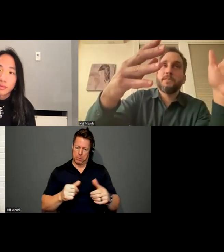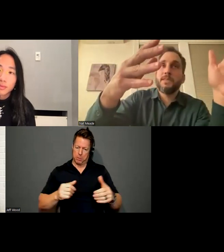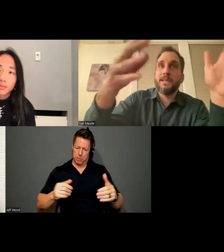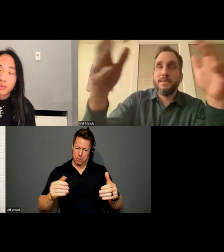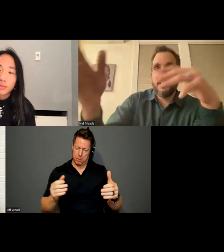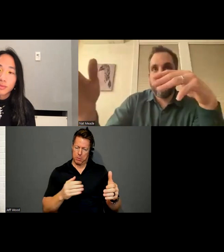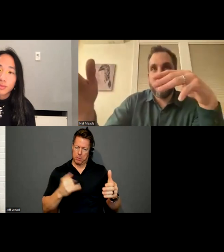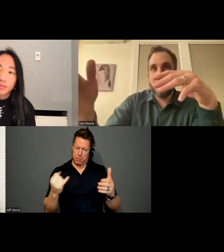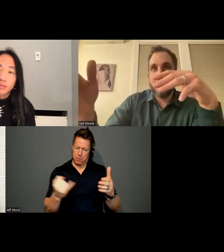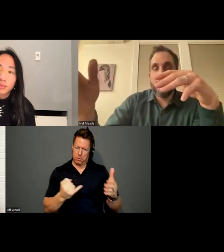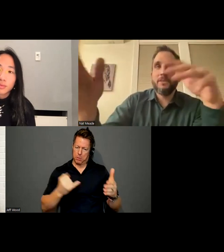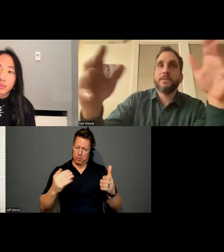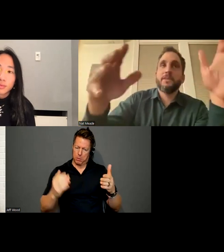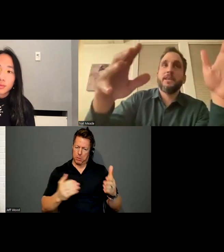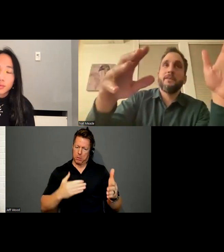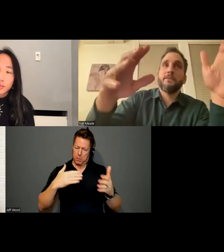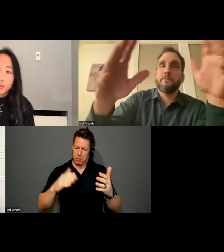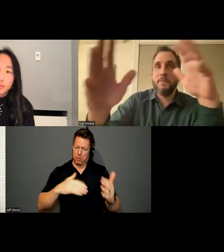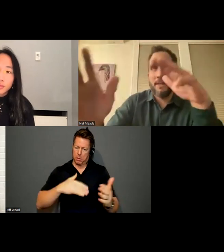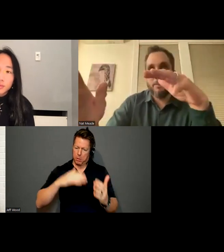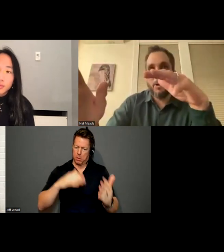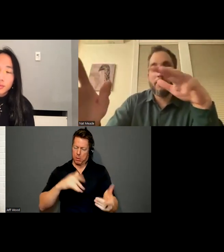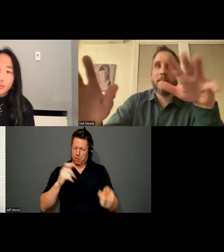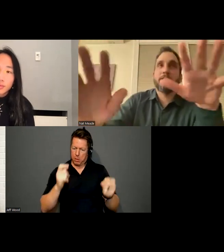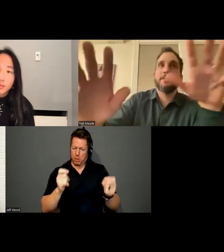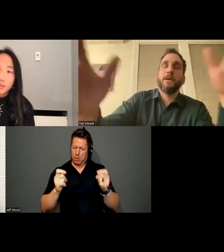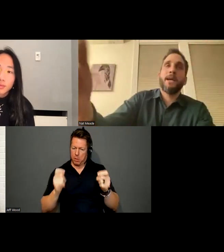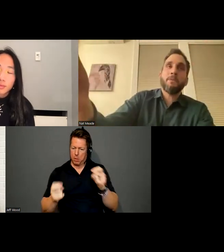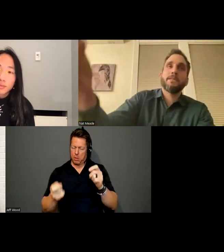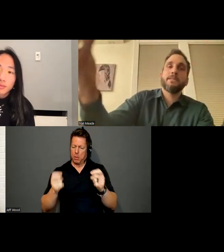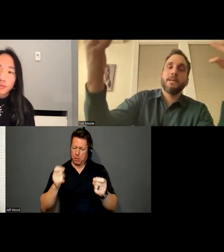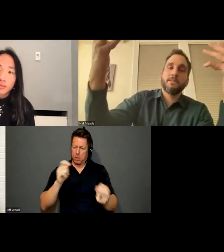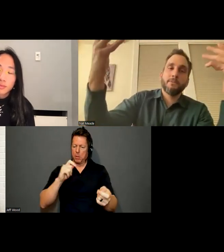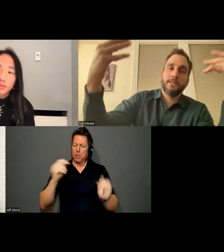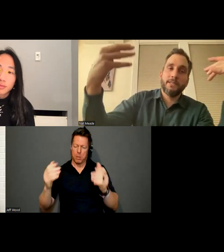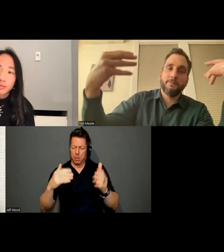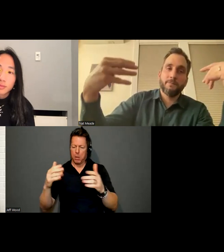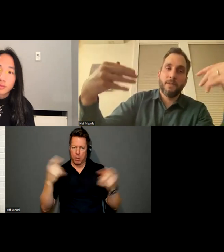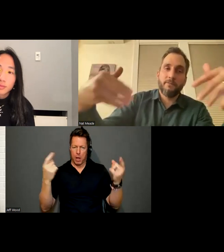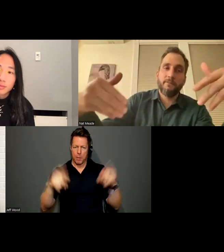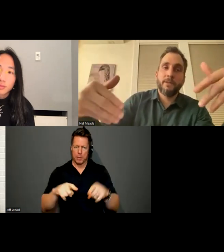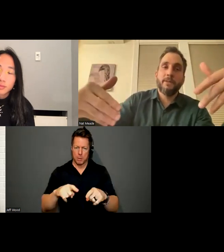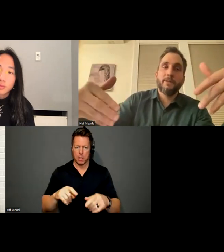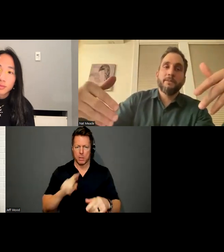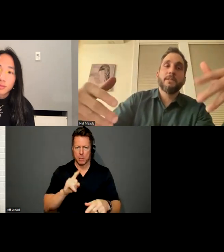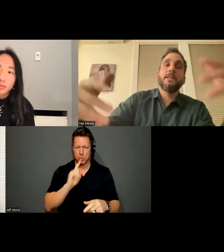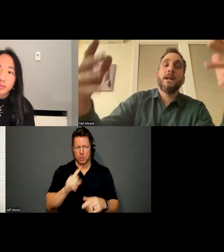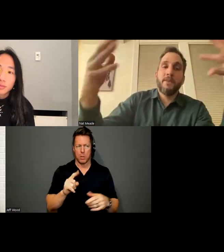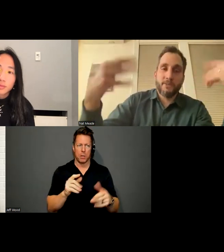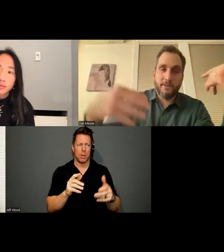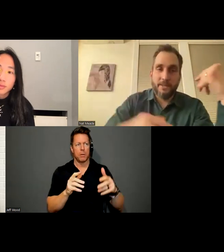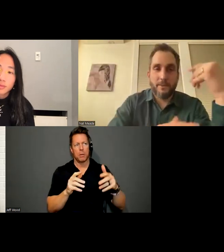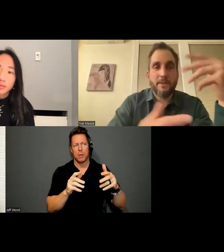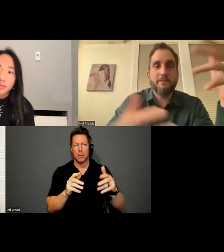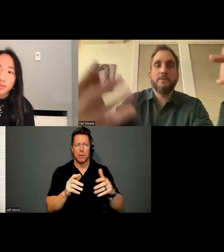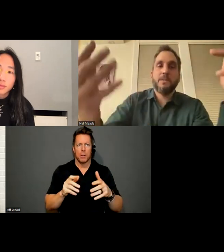slightly shifting and image and, and making small corrections. And what happens is it has this really kind of, there's a lot